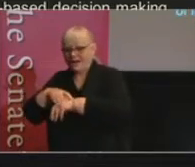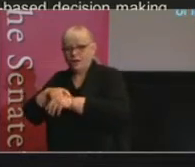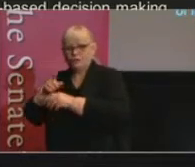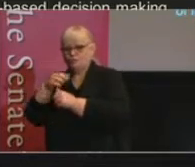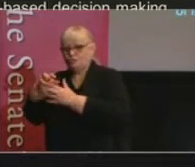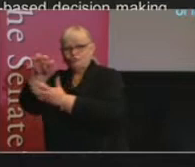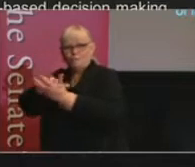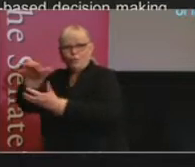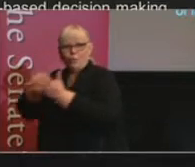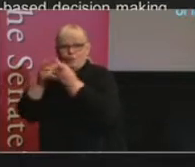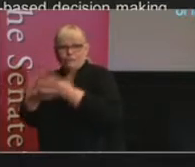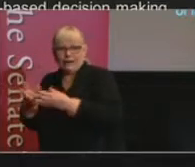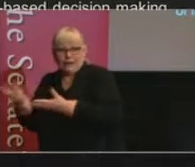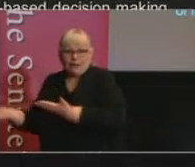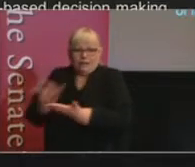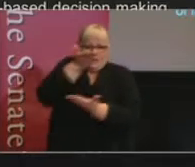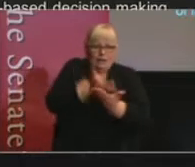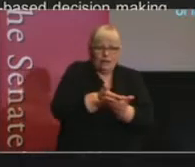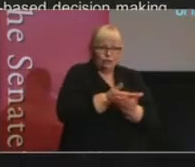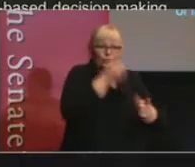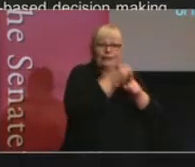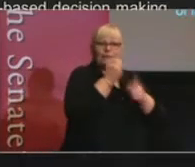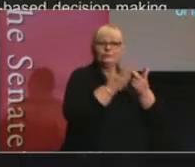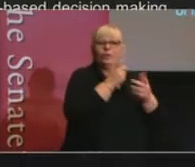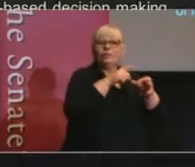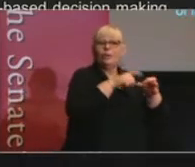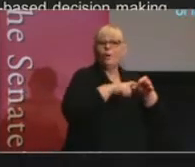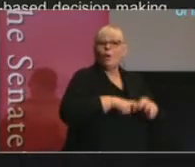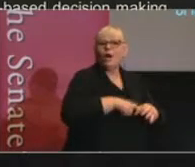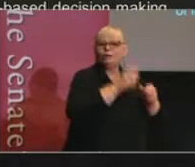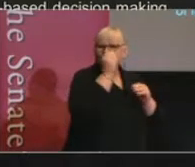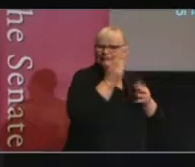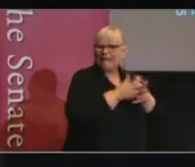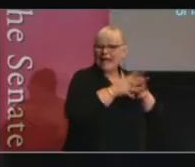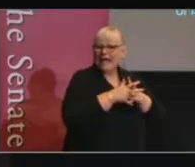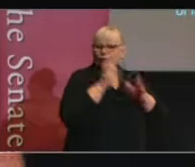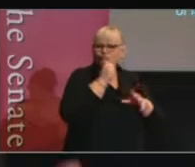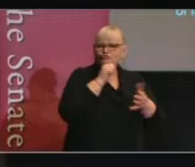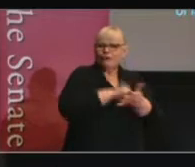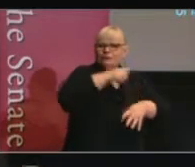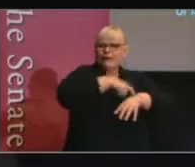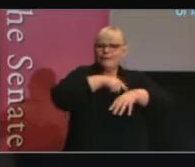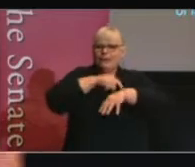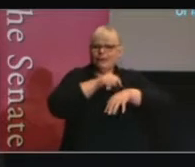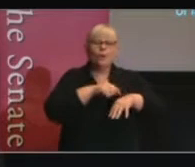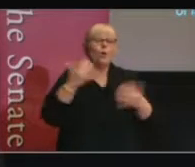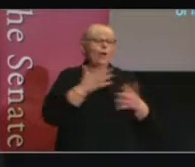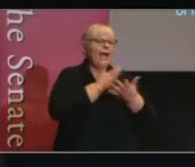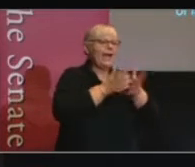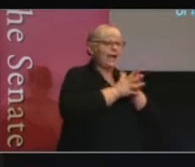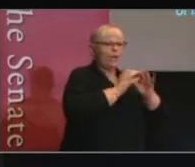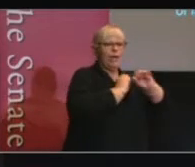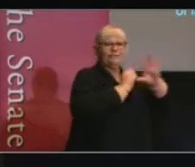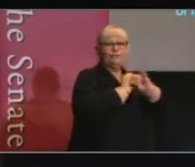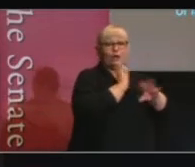to enable it to have the biggest impact for an inquiry committee? Or things like how might you advertise your parliamentary